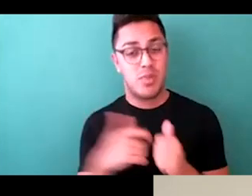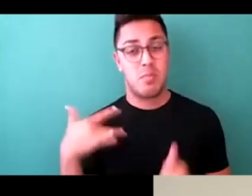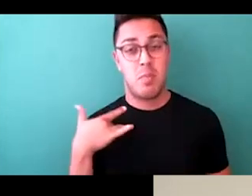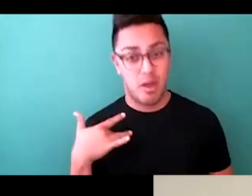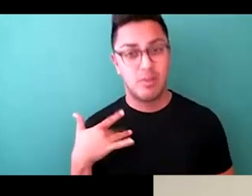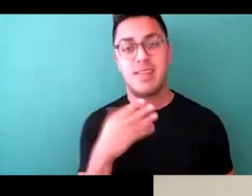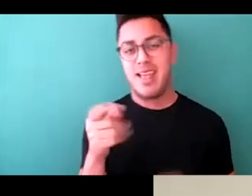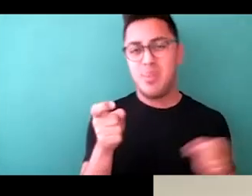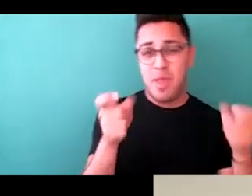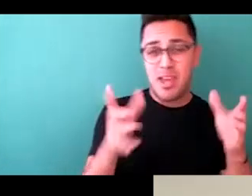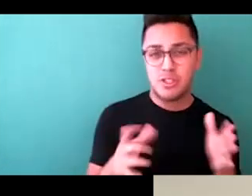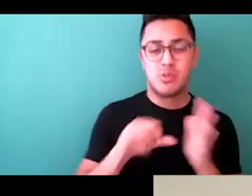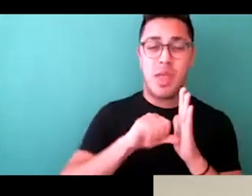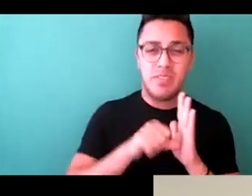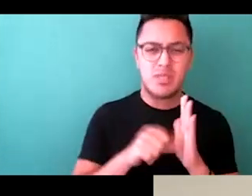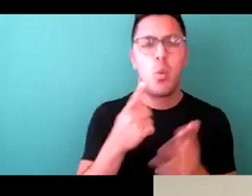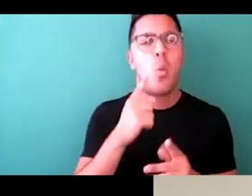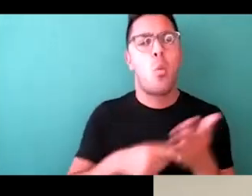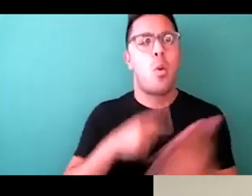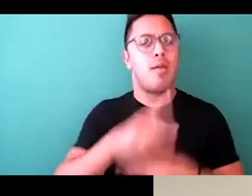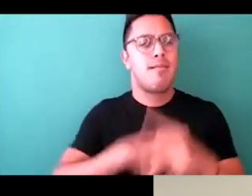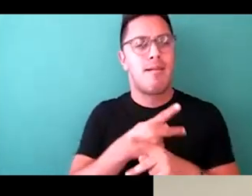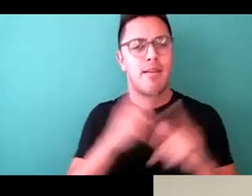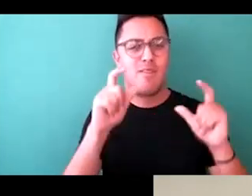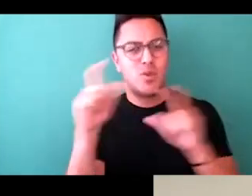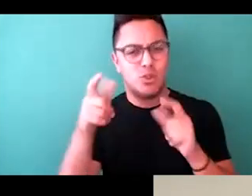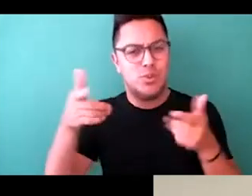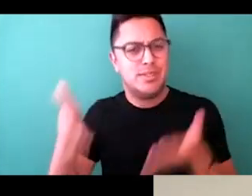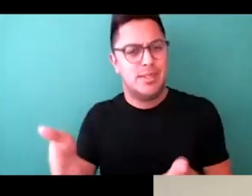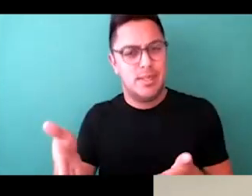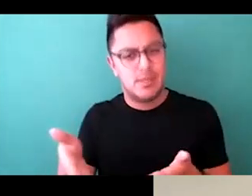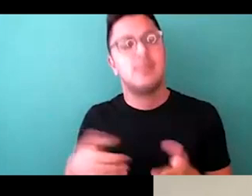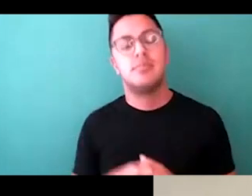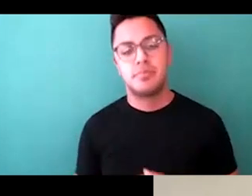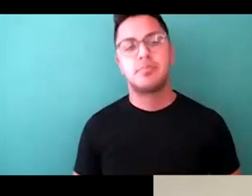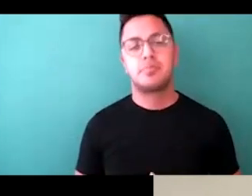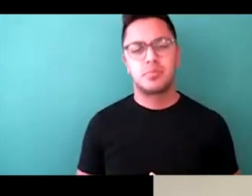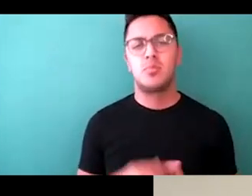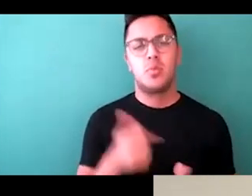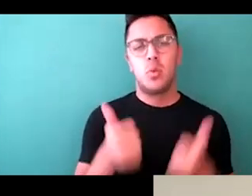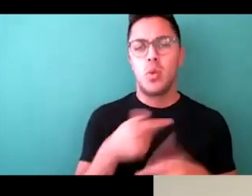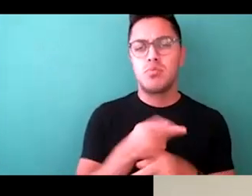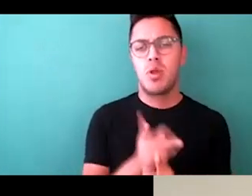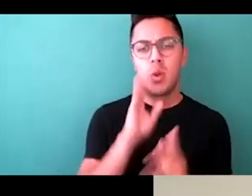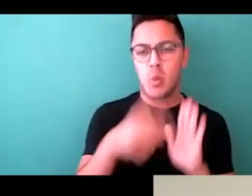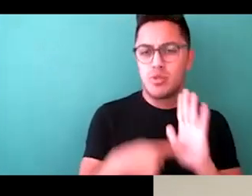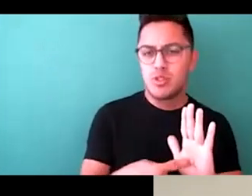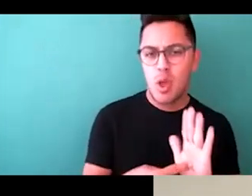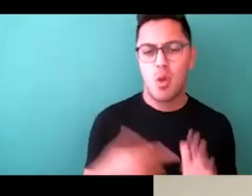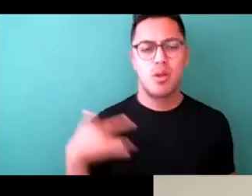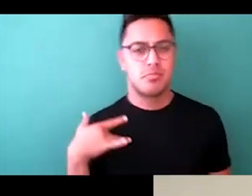what kind of shoot this is. Um, what products are we going to be showing? What products are we going to be modeling?